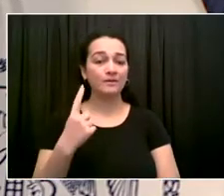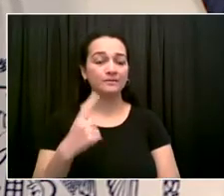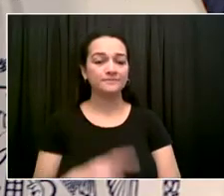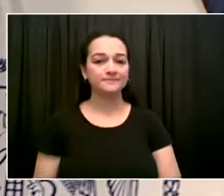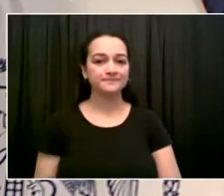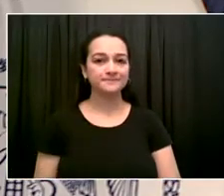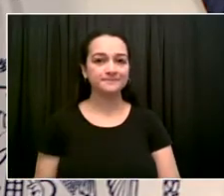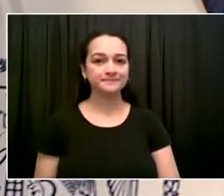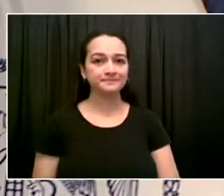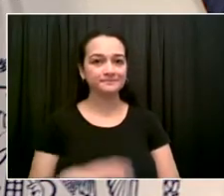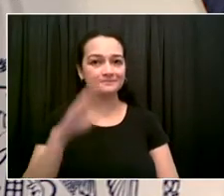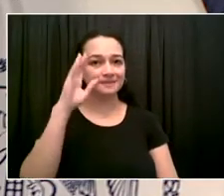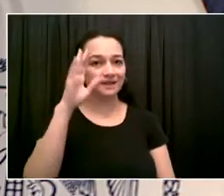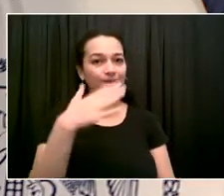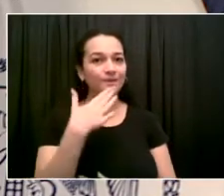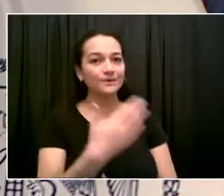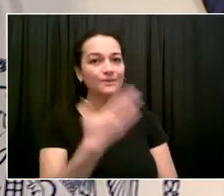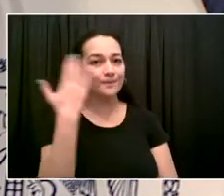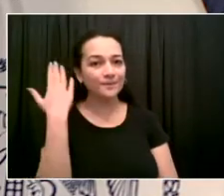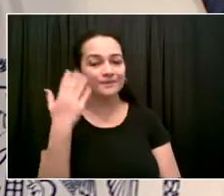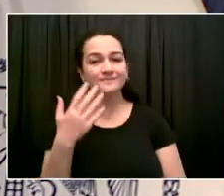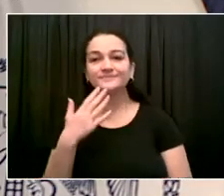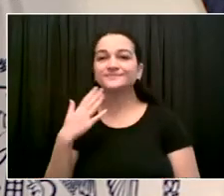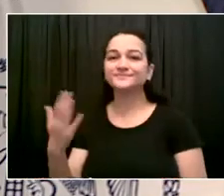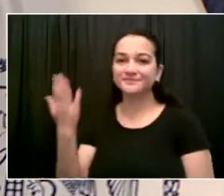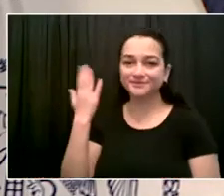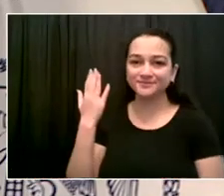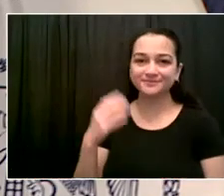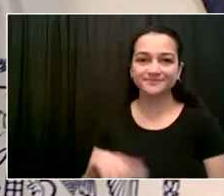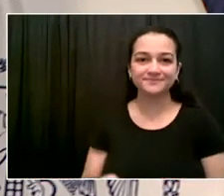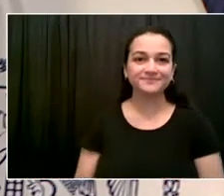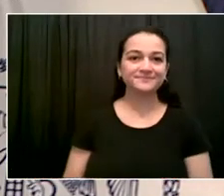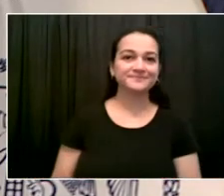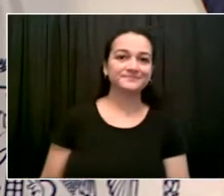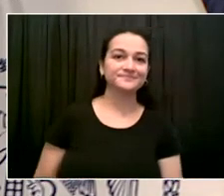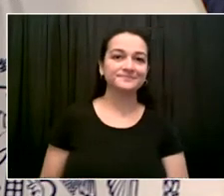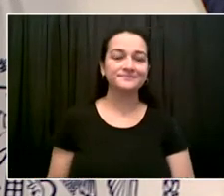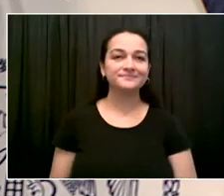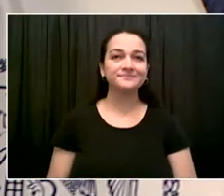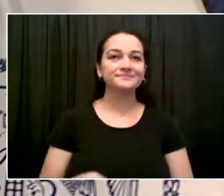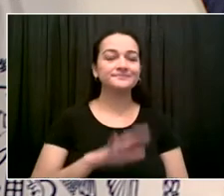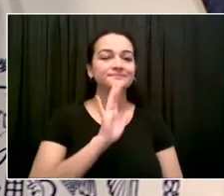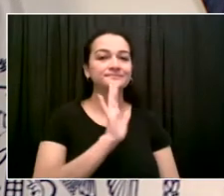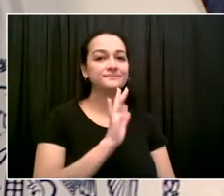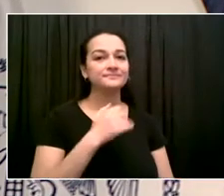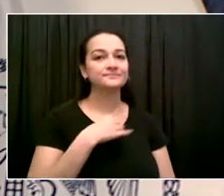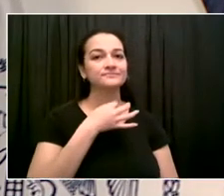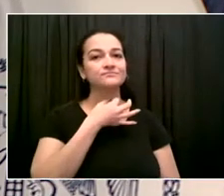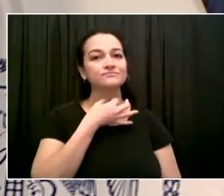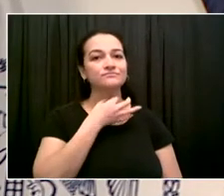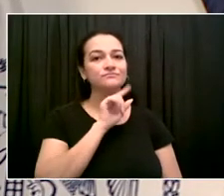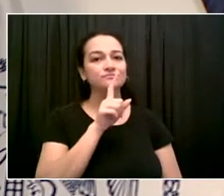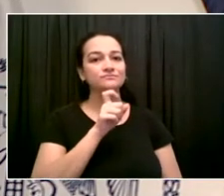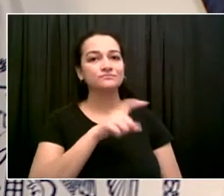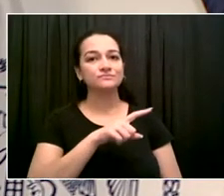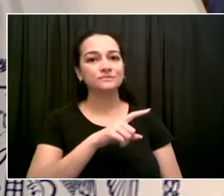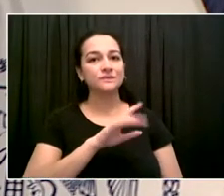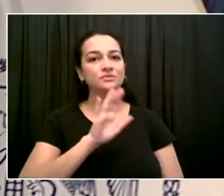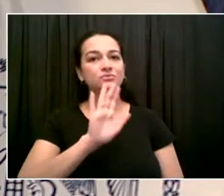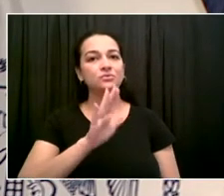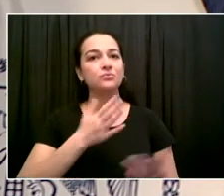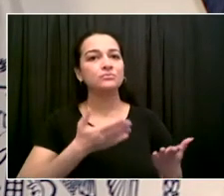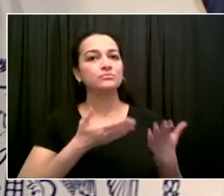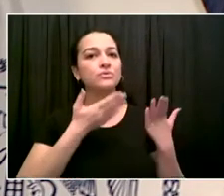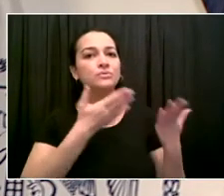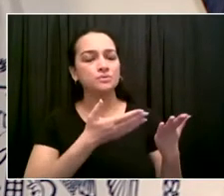the Cuomo recommendation, because I'm curious if you had any conversations with him about this announcement